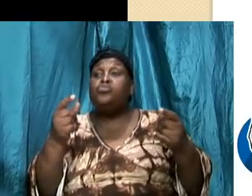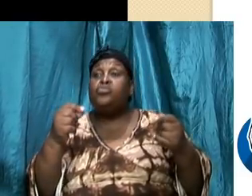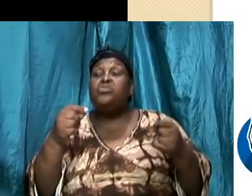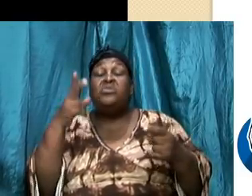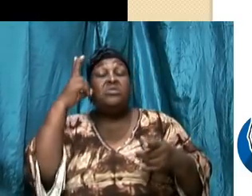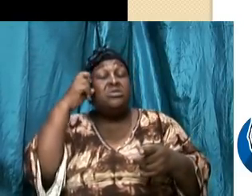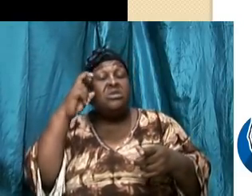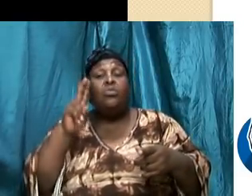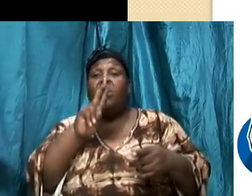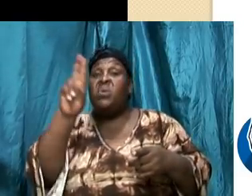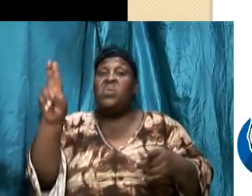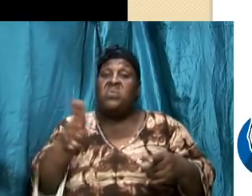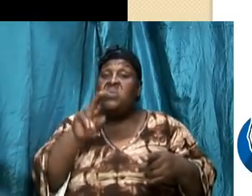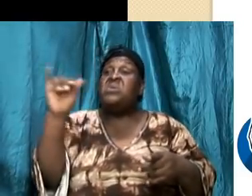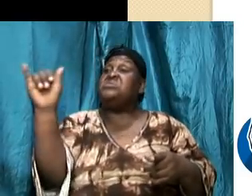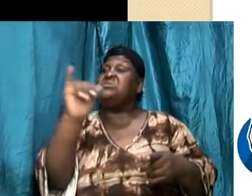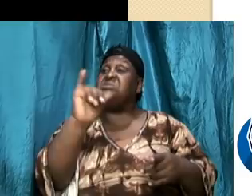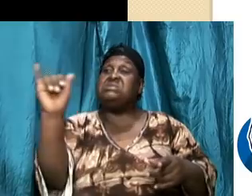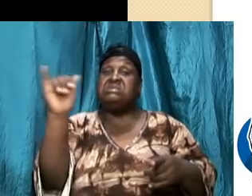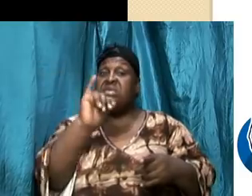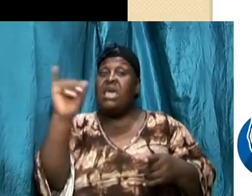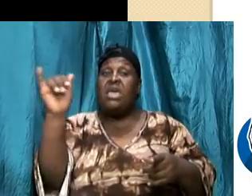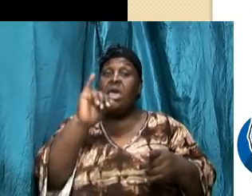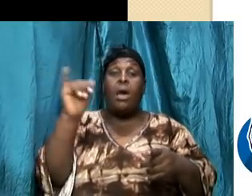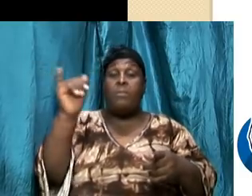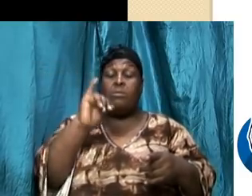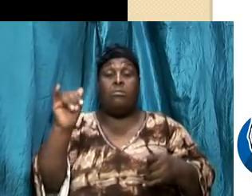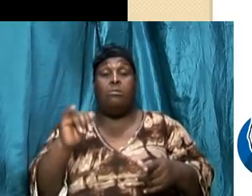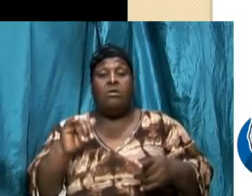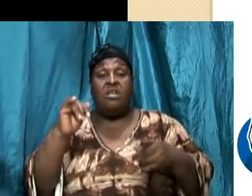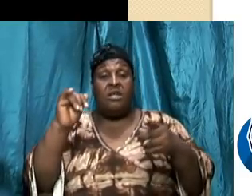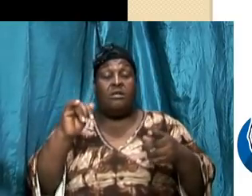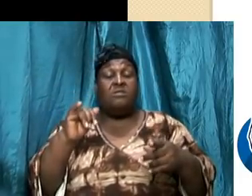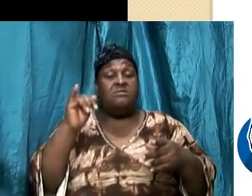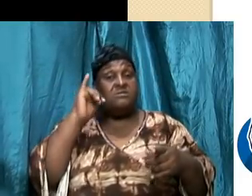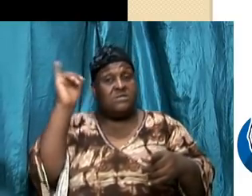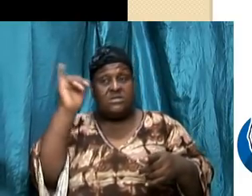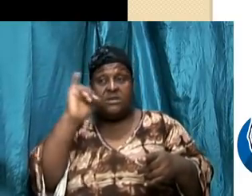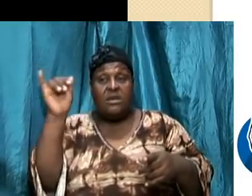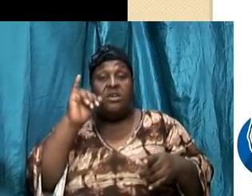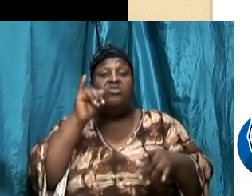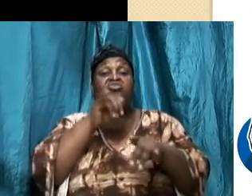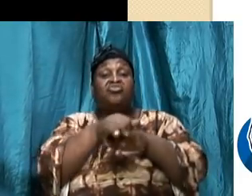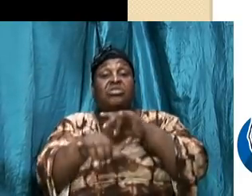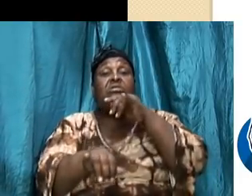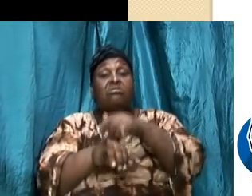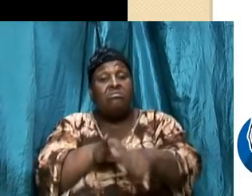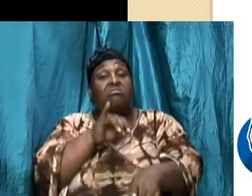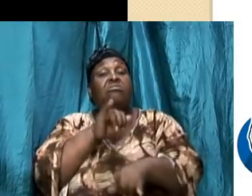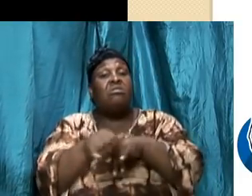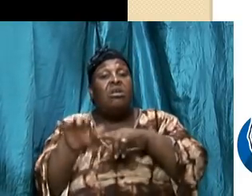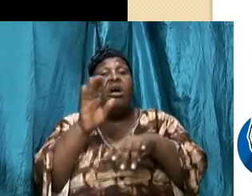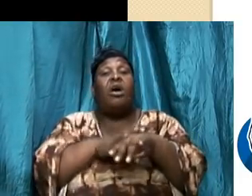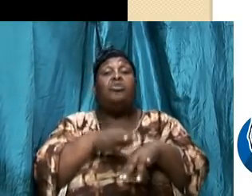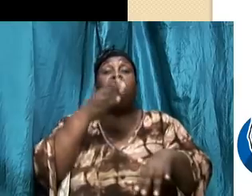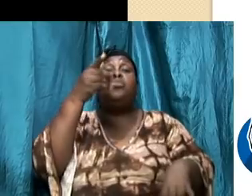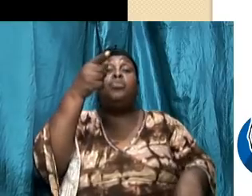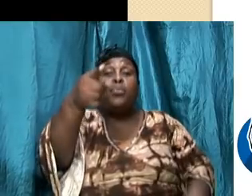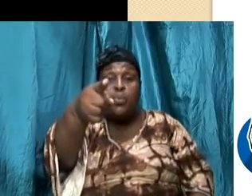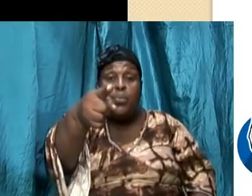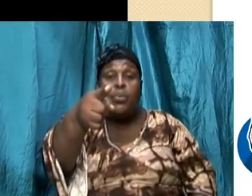area and it is not dealt with properly Satan is going to